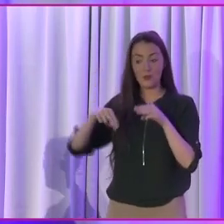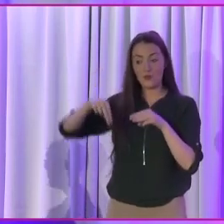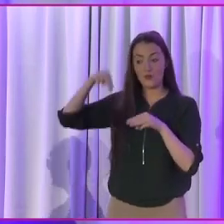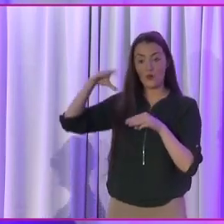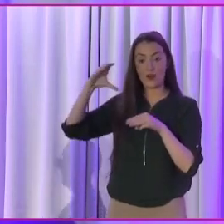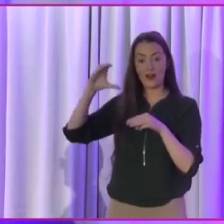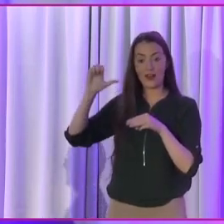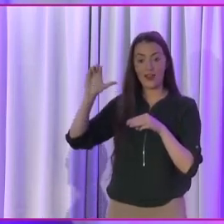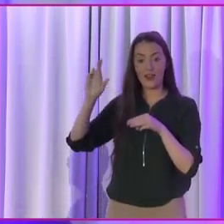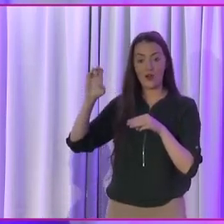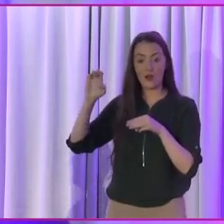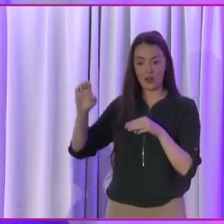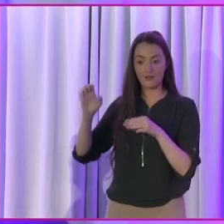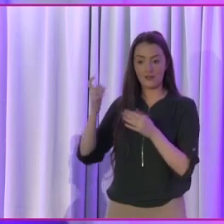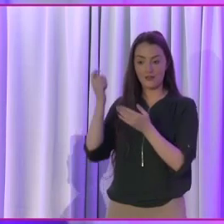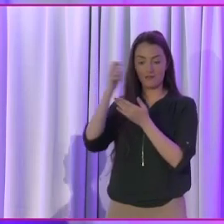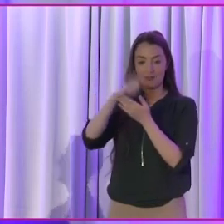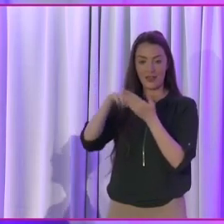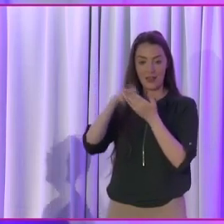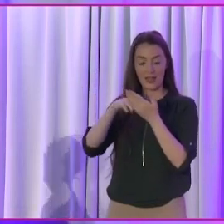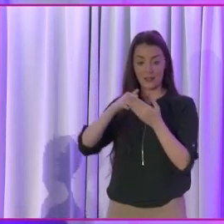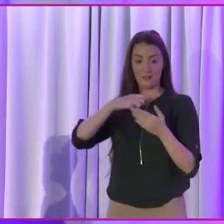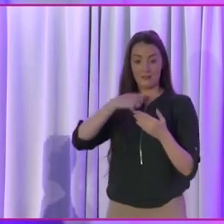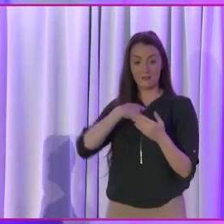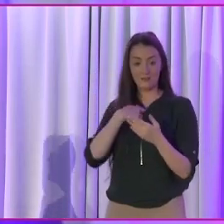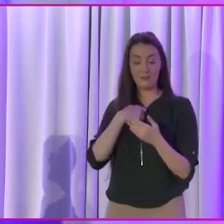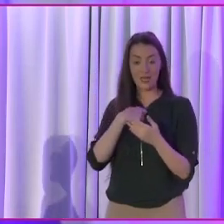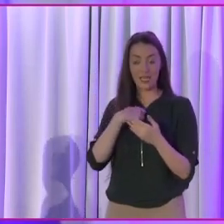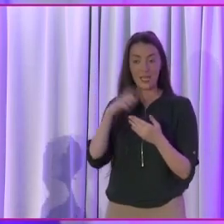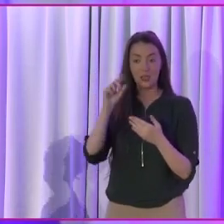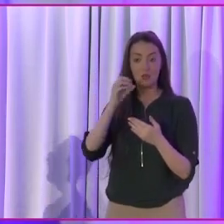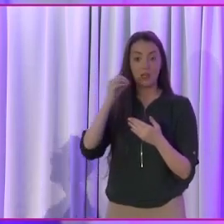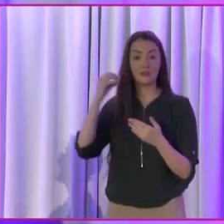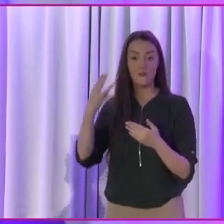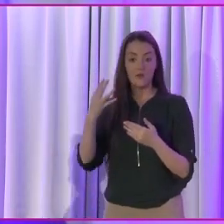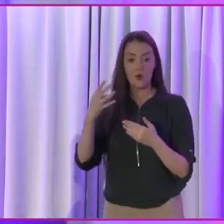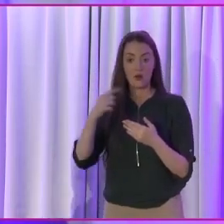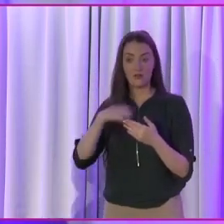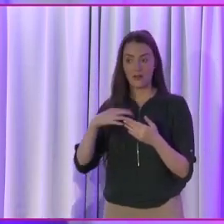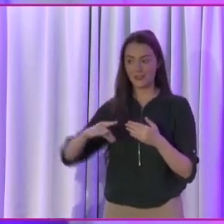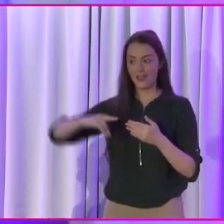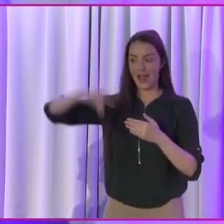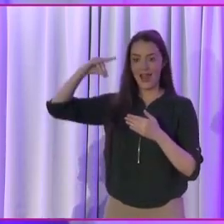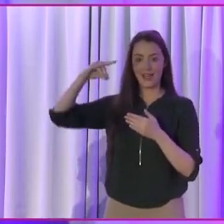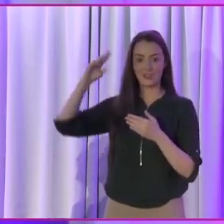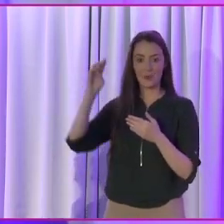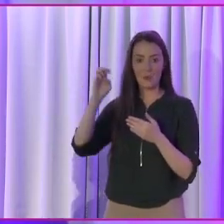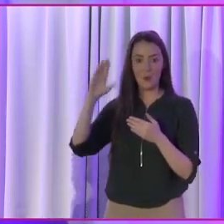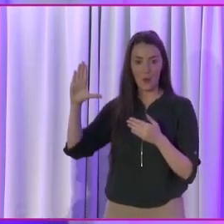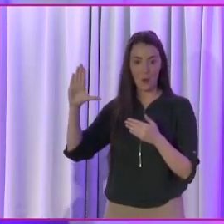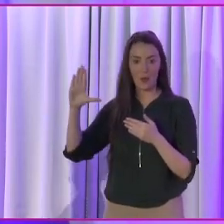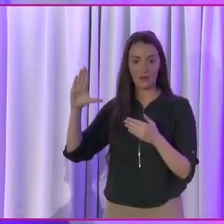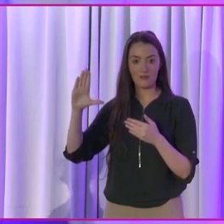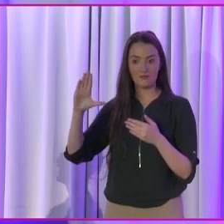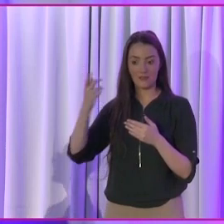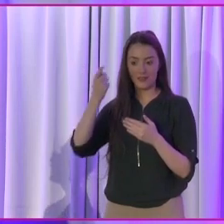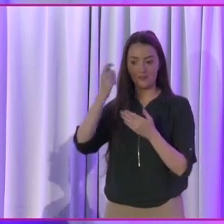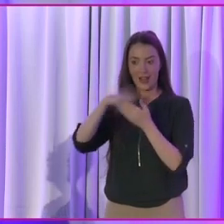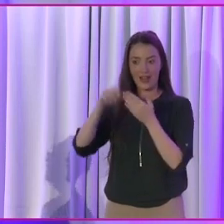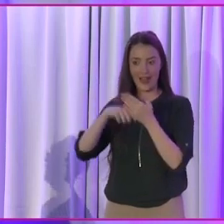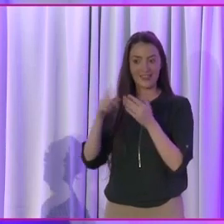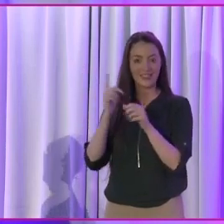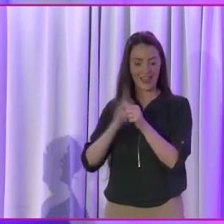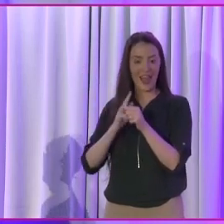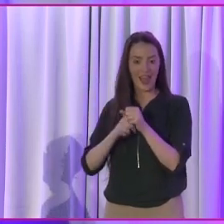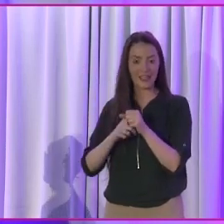elected me a councillor in 2004. 2009 I topped the poll and was re-elected. So that was an indication that somebody with a